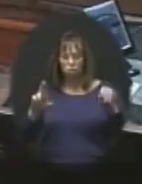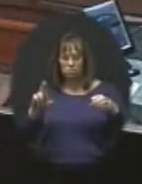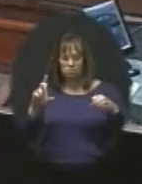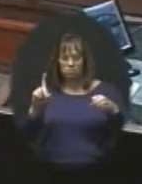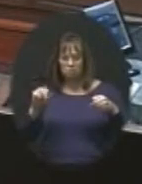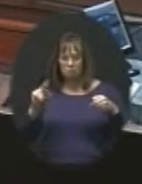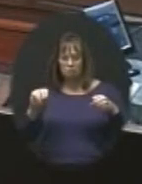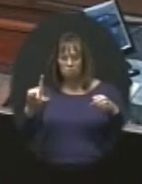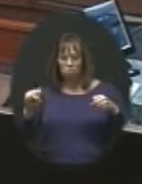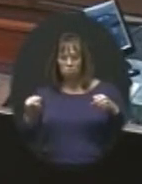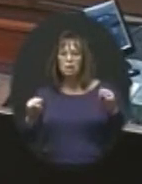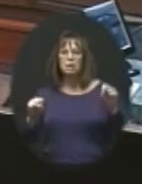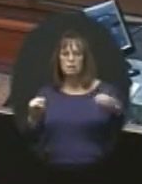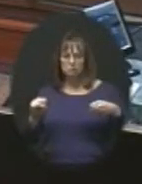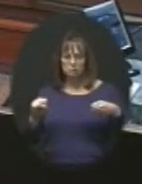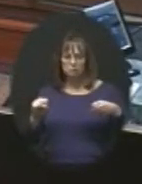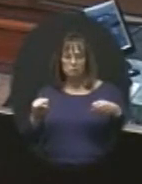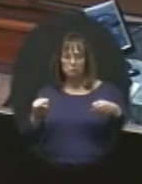Daniels? Yes.